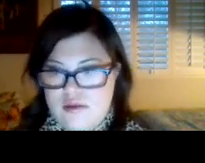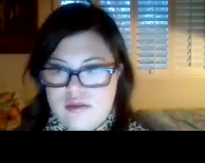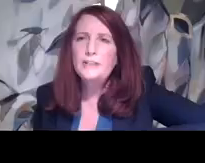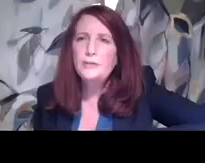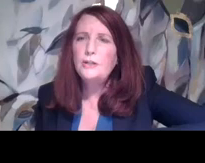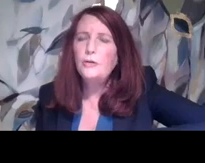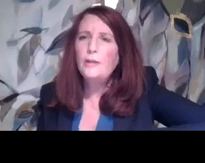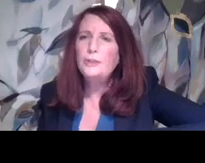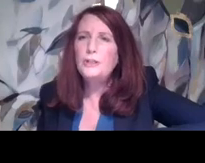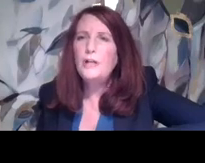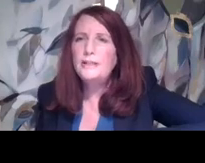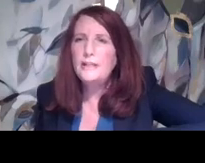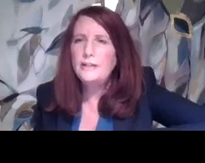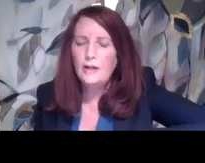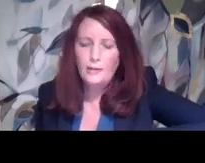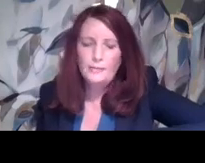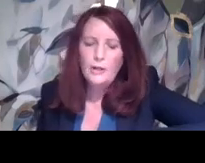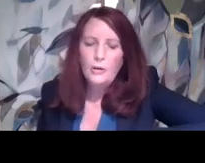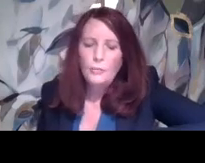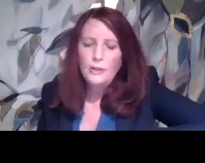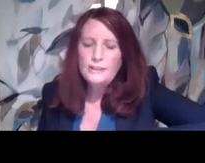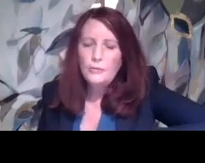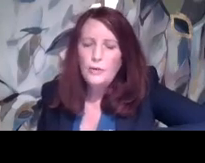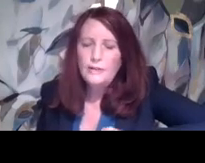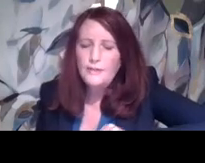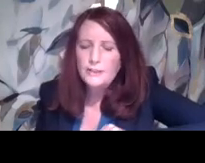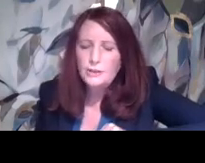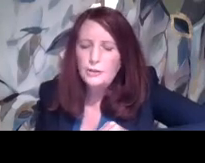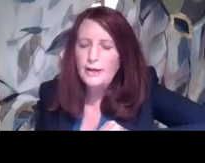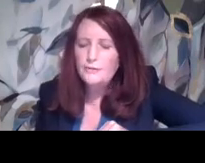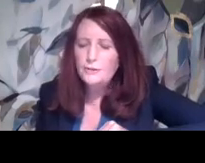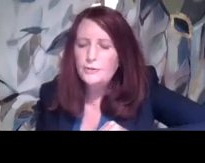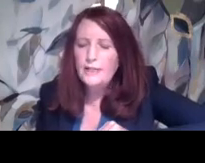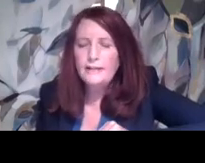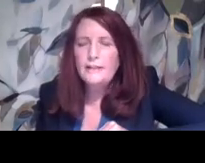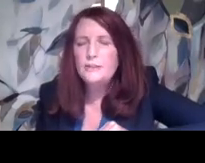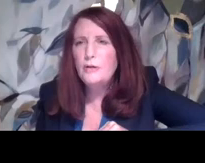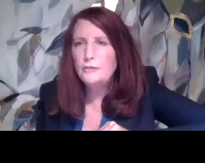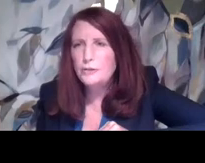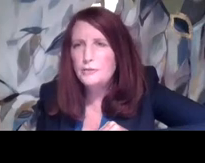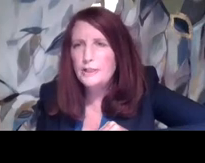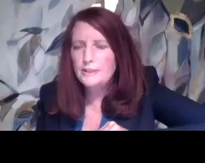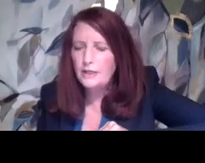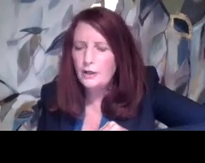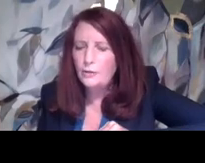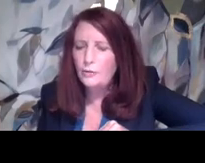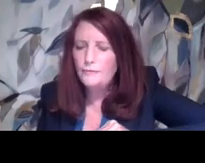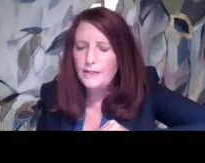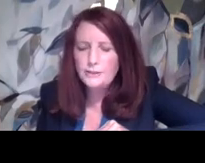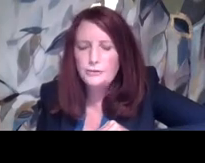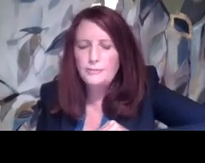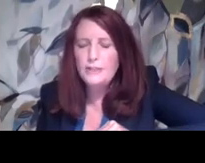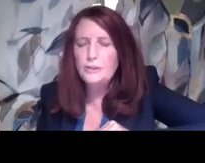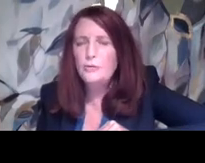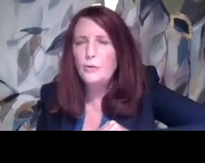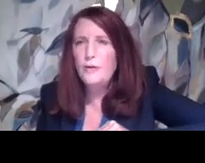Well, that's great. You accomplished a lot then. what, what advice do you have for student athletes or other students, uh, who